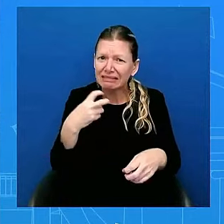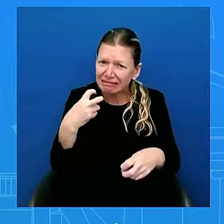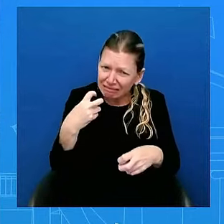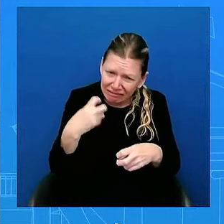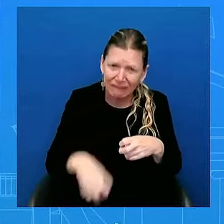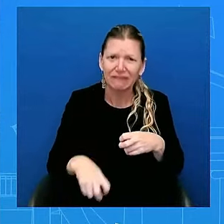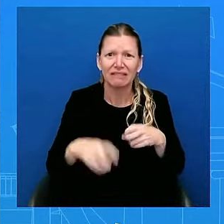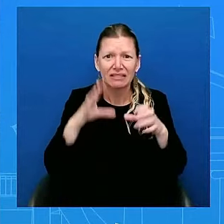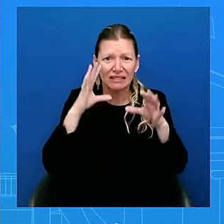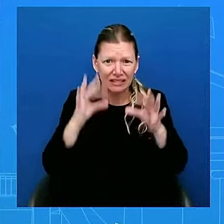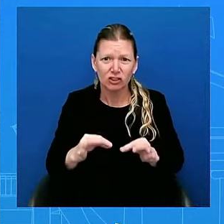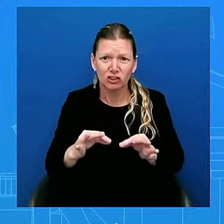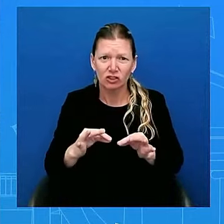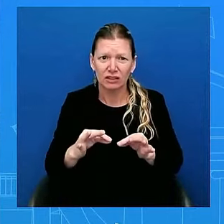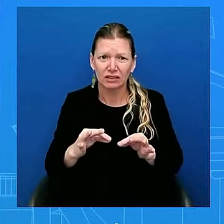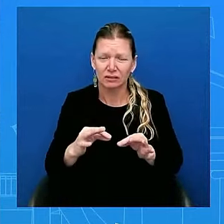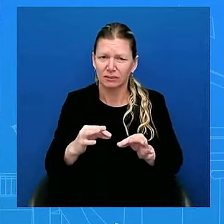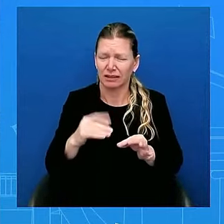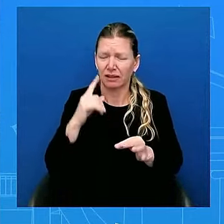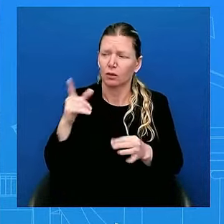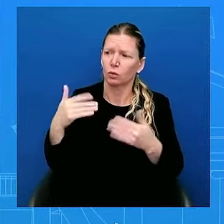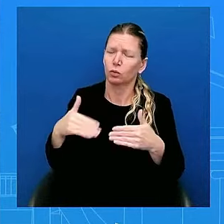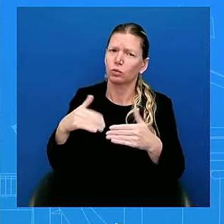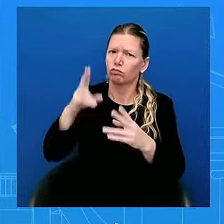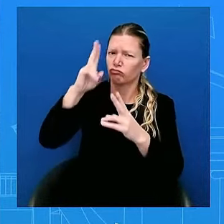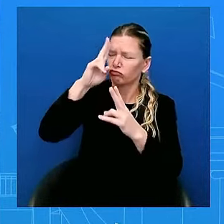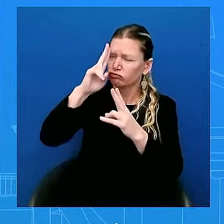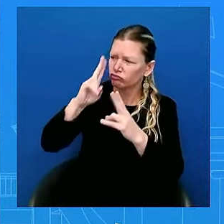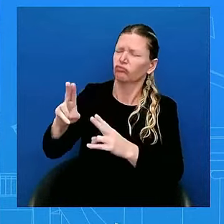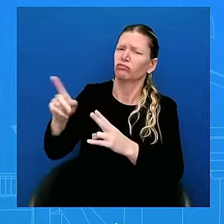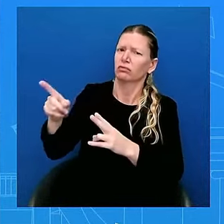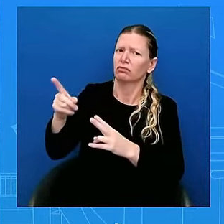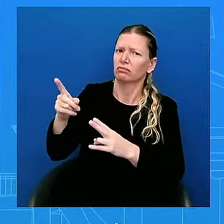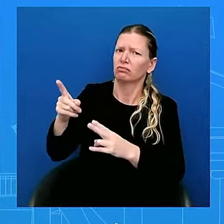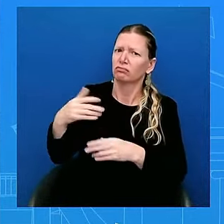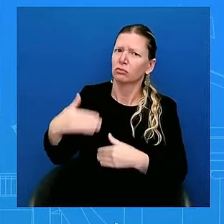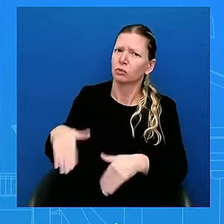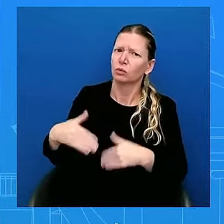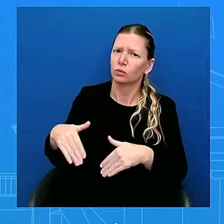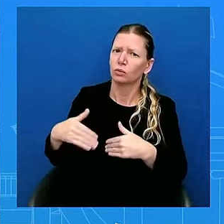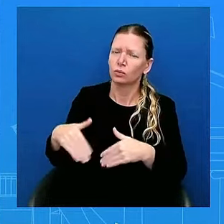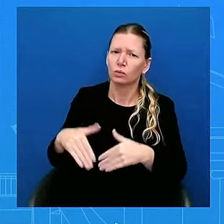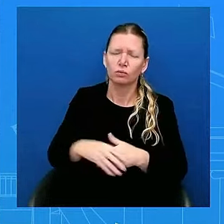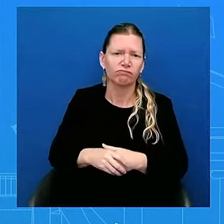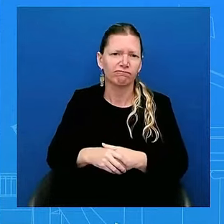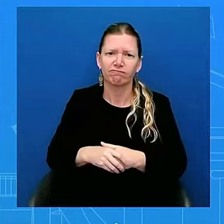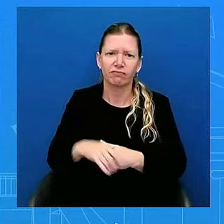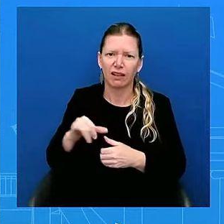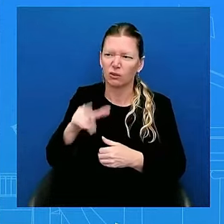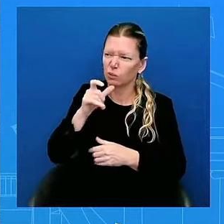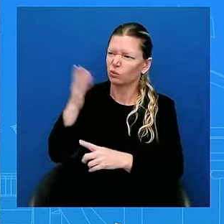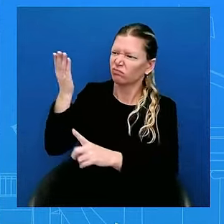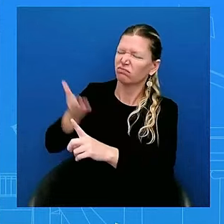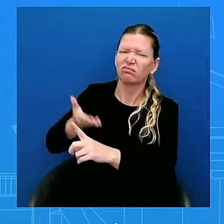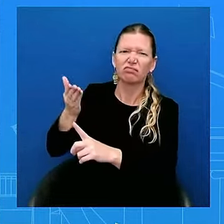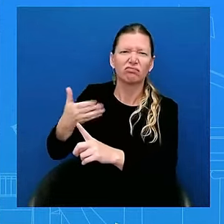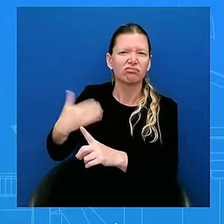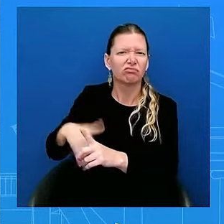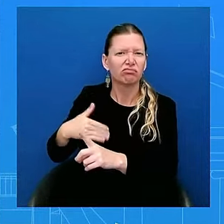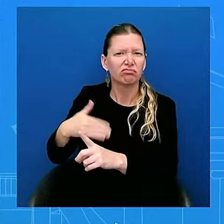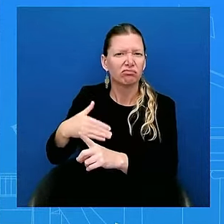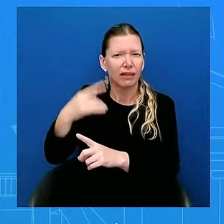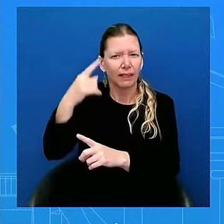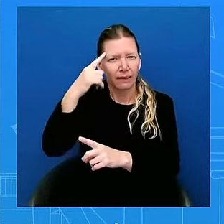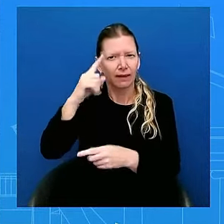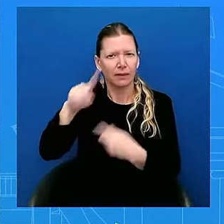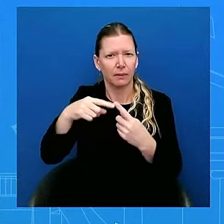for itself. I really do. I think that speaks for itself. And in the letter, as you all know, he said that he wanted to address the American people, was